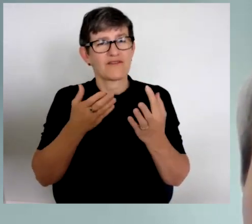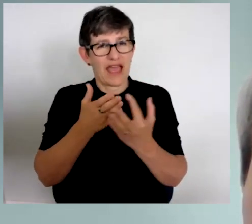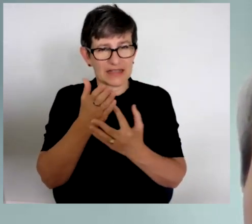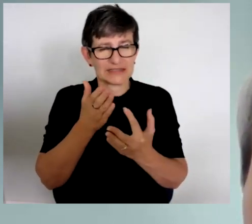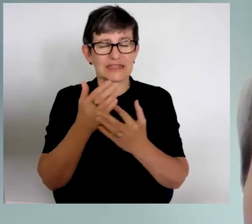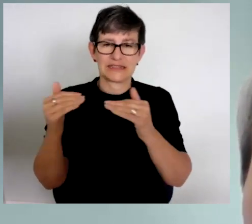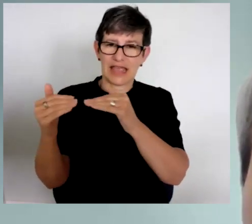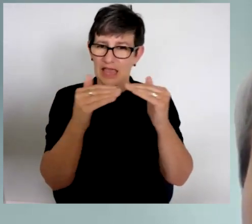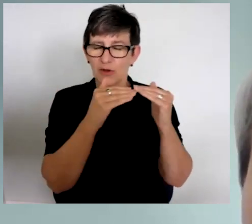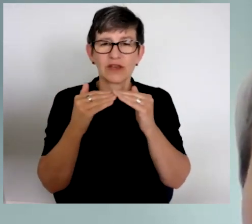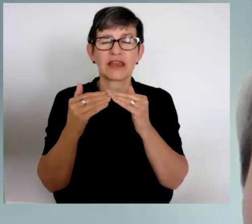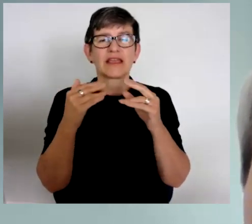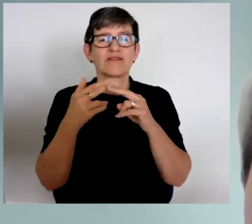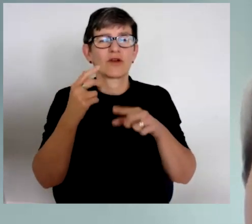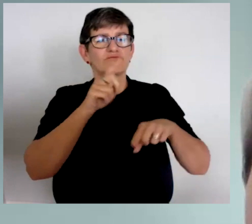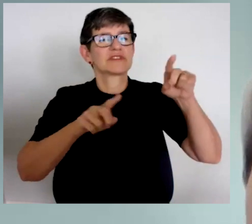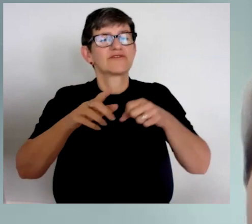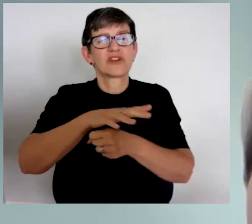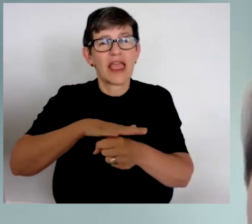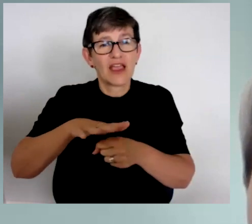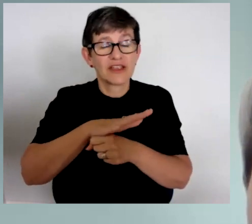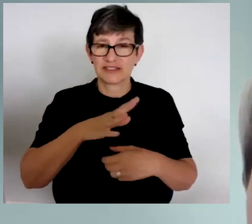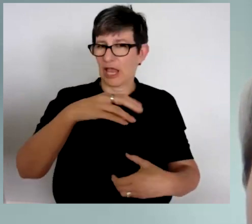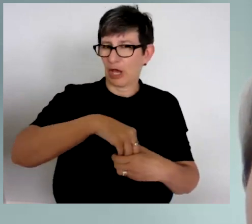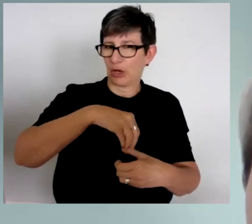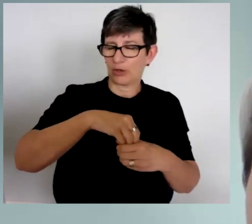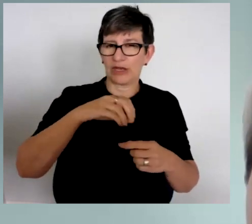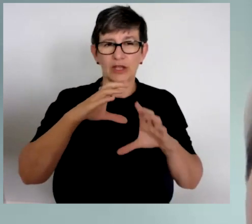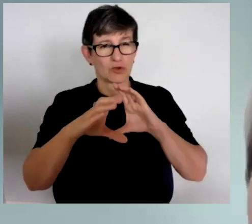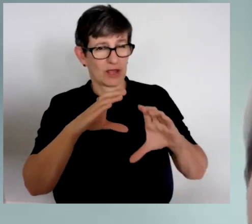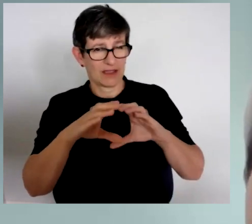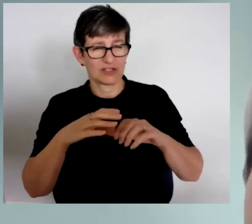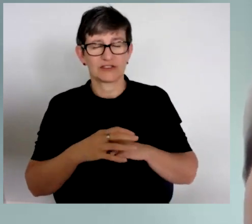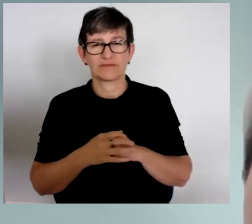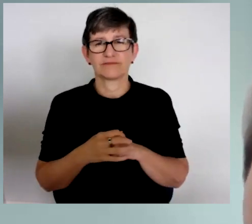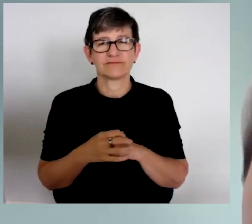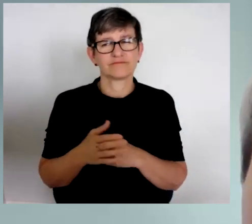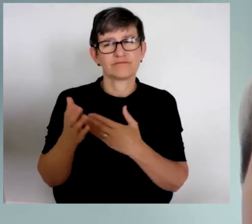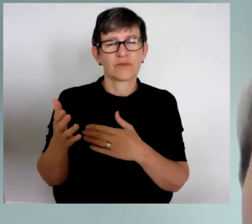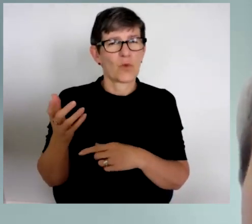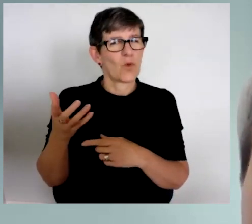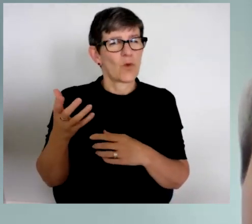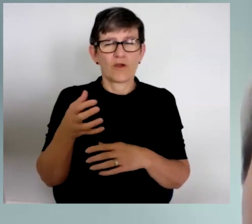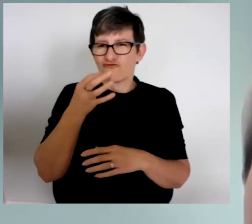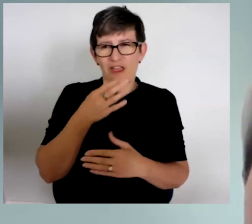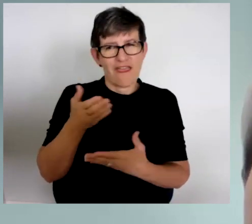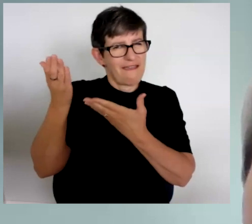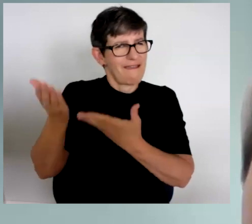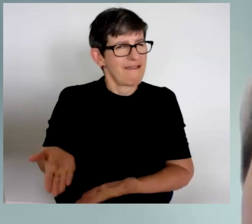with disabilities across multiple areas, including communications, It's not often that an advocate is passionate,